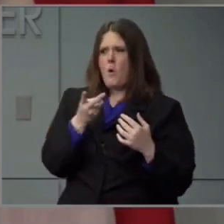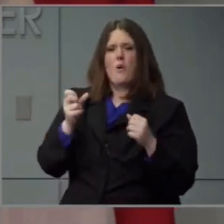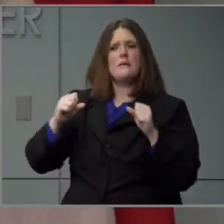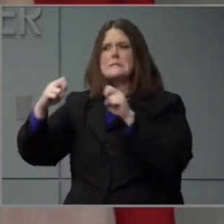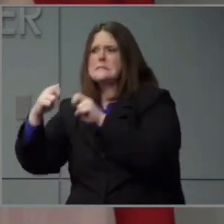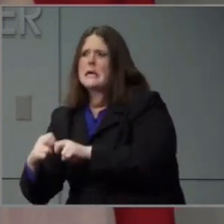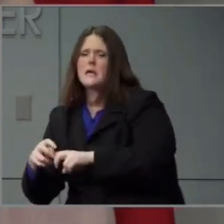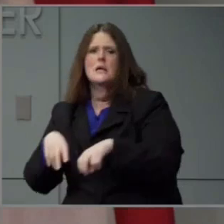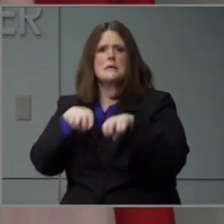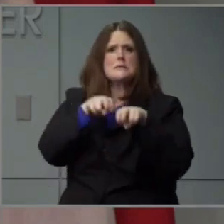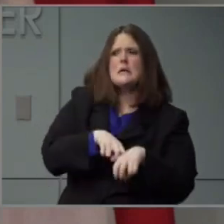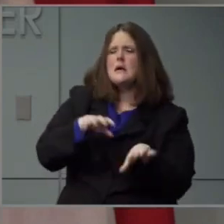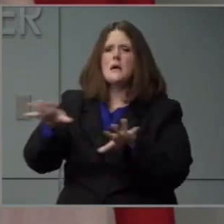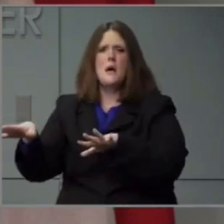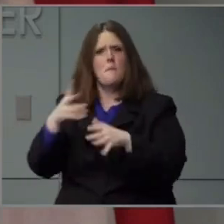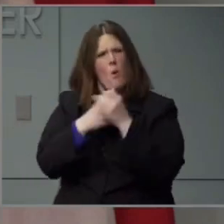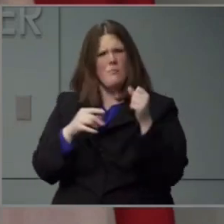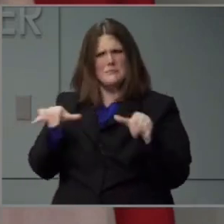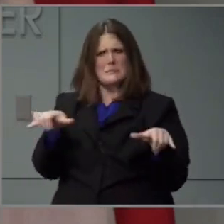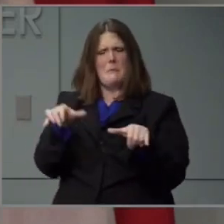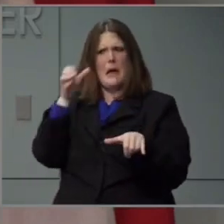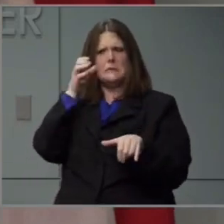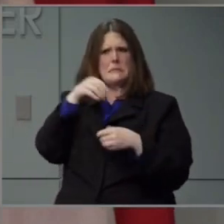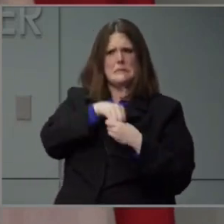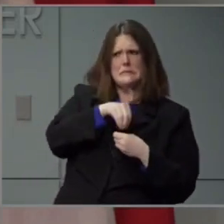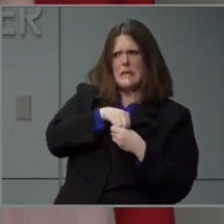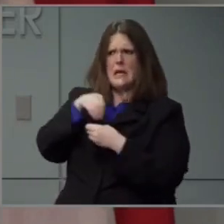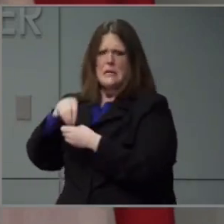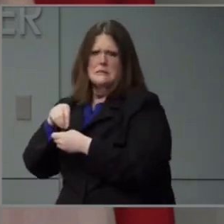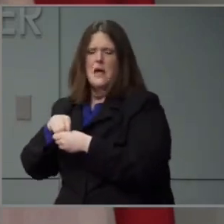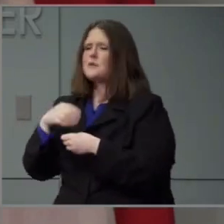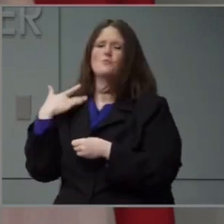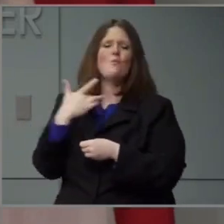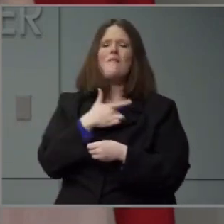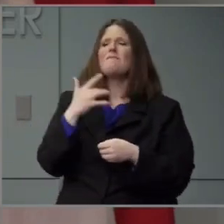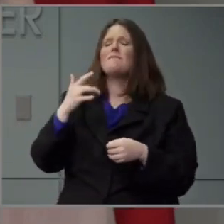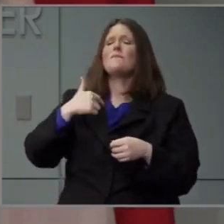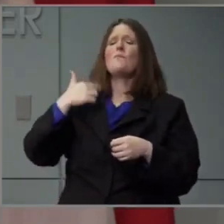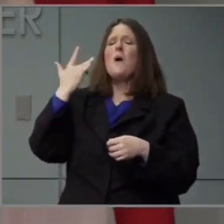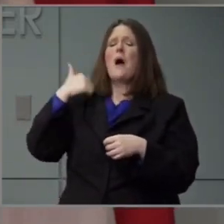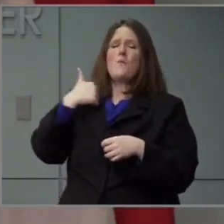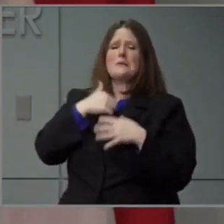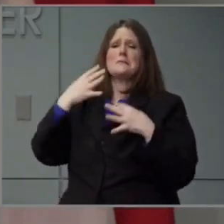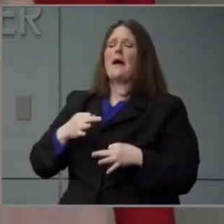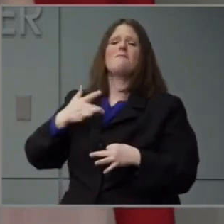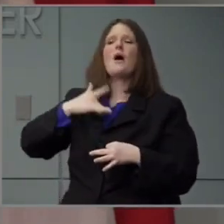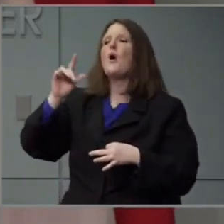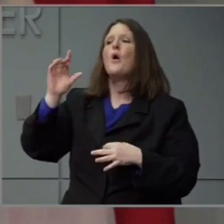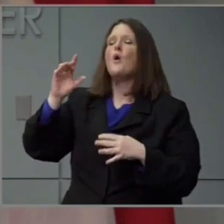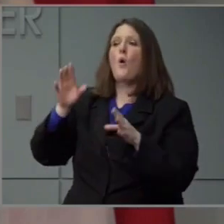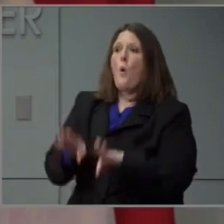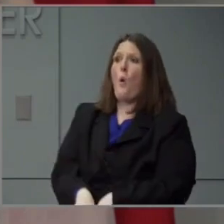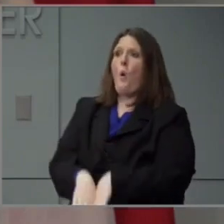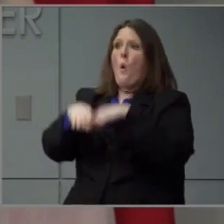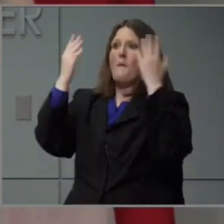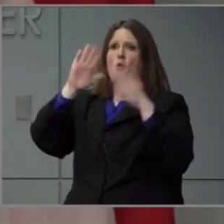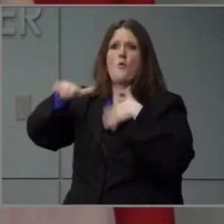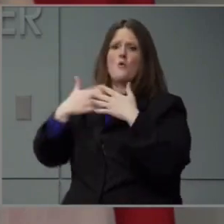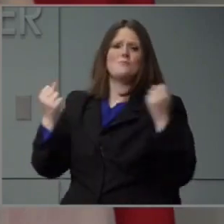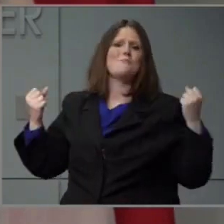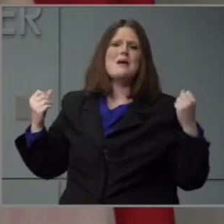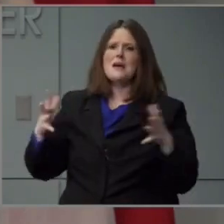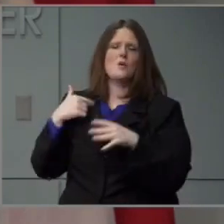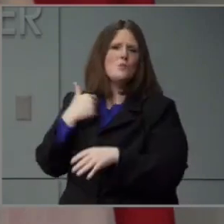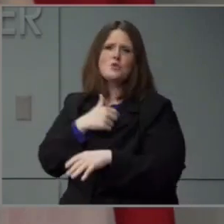going to all of those right at first might be too much for North Carolina again I think going back to Brett's earlier question